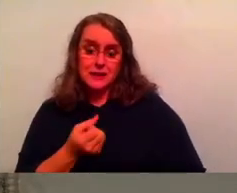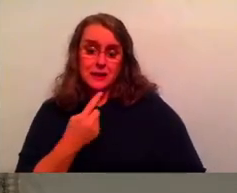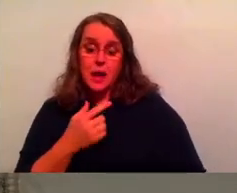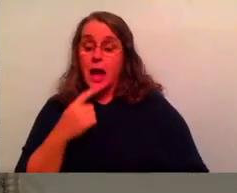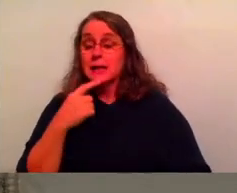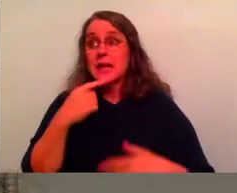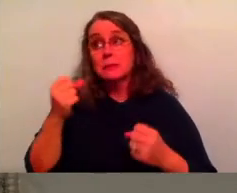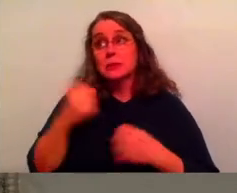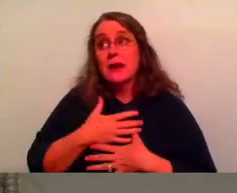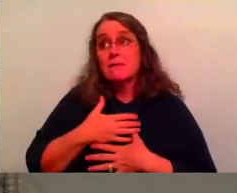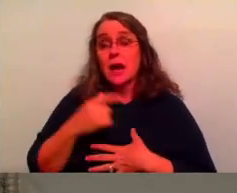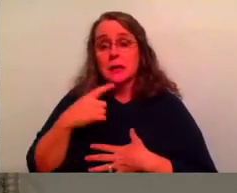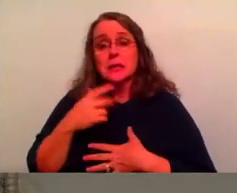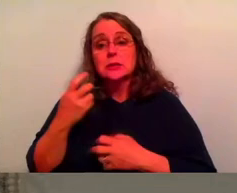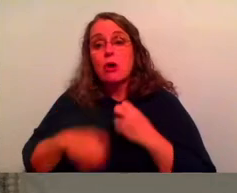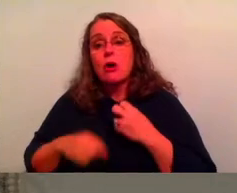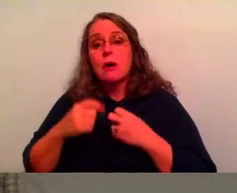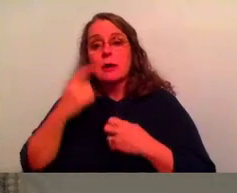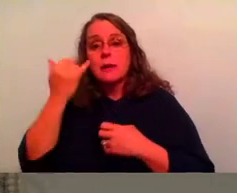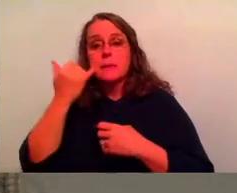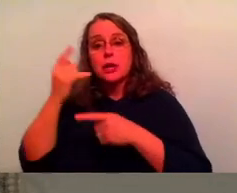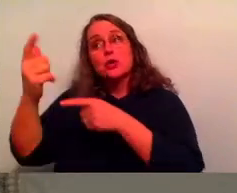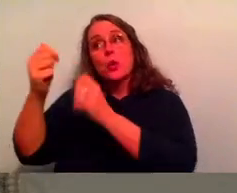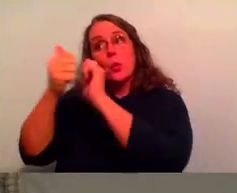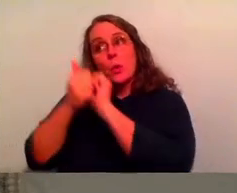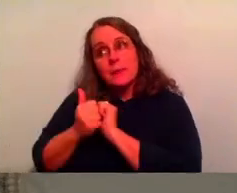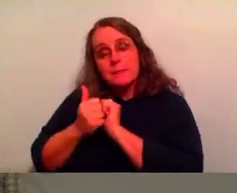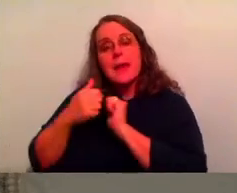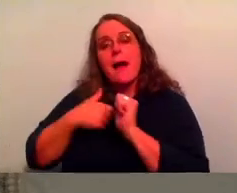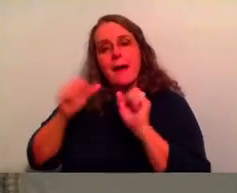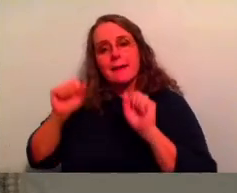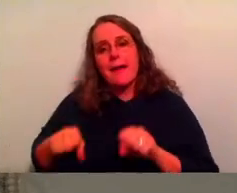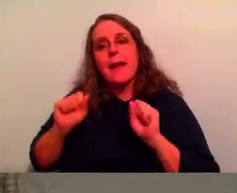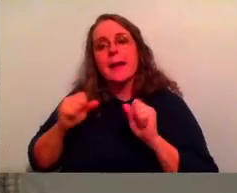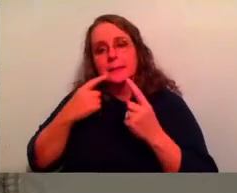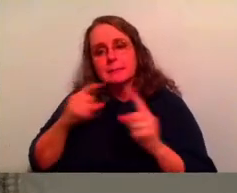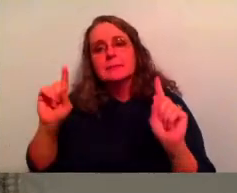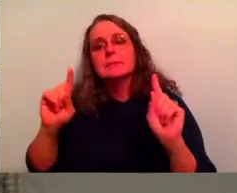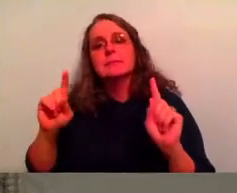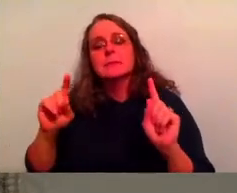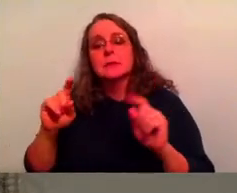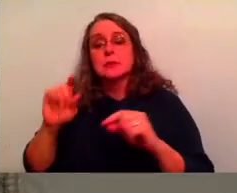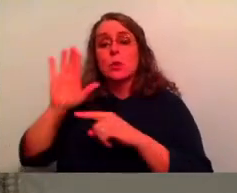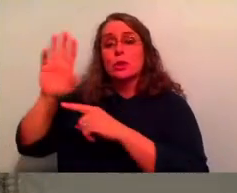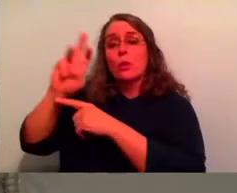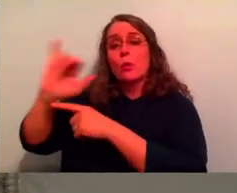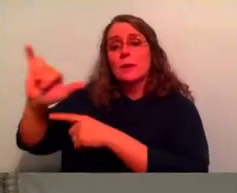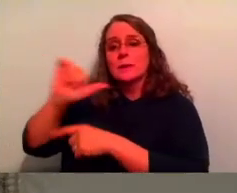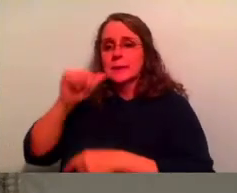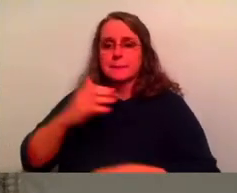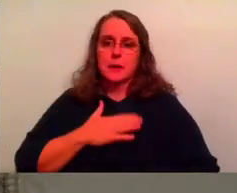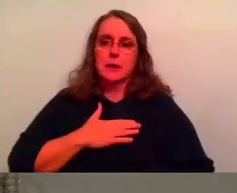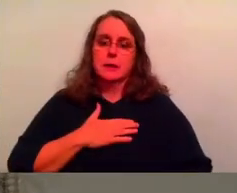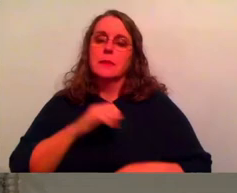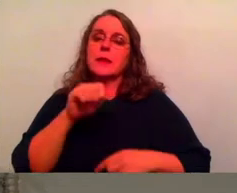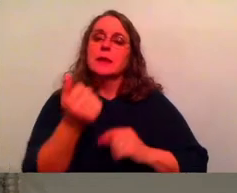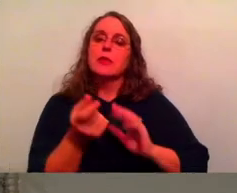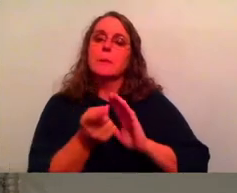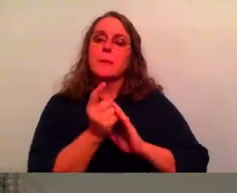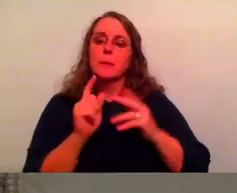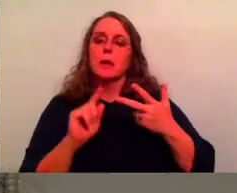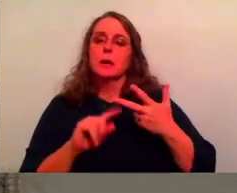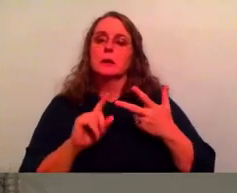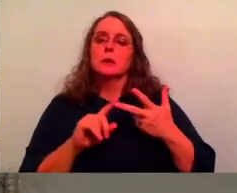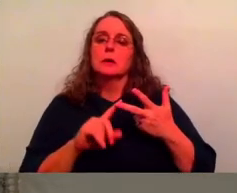if I know you're with me, then I'll be able to do this. I can move forward. So again, your will, not mine. And then another moment is during Jesus's transfiguration,